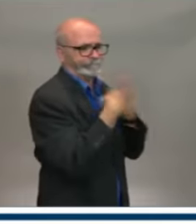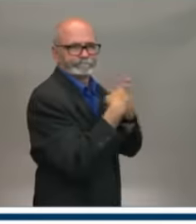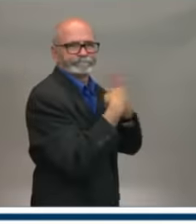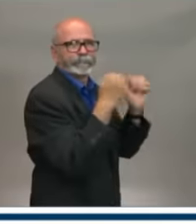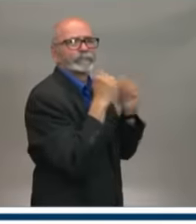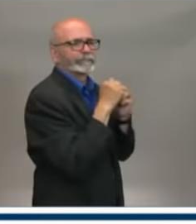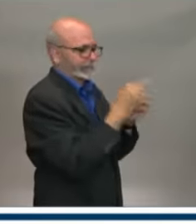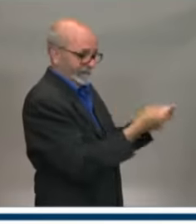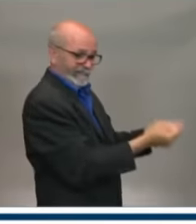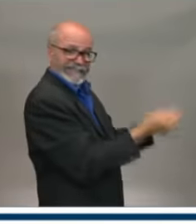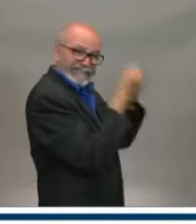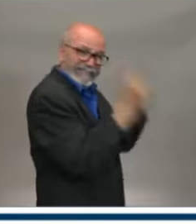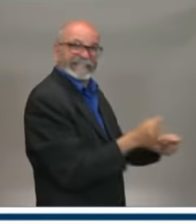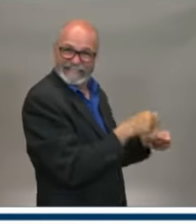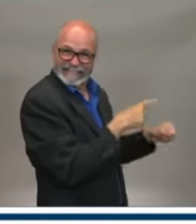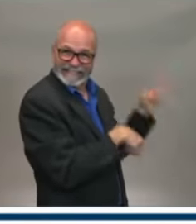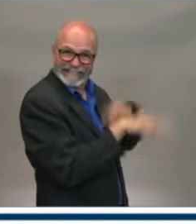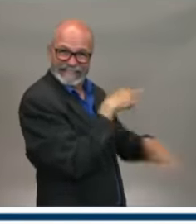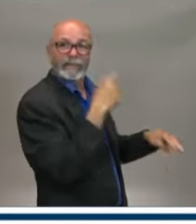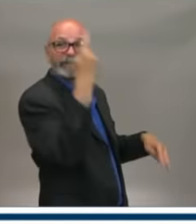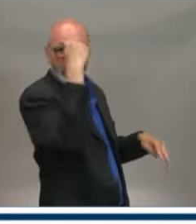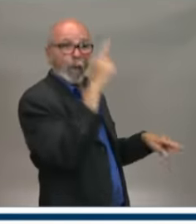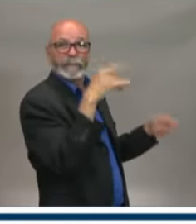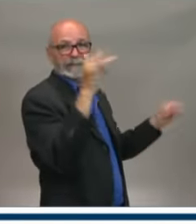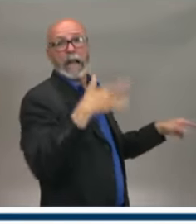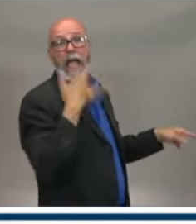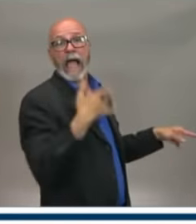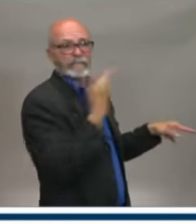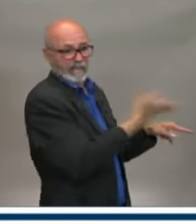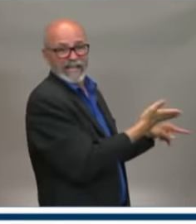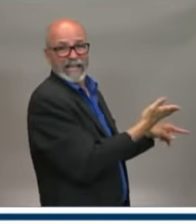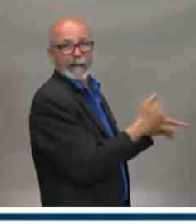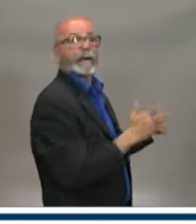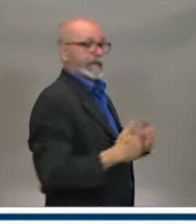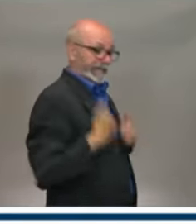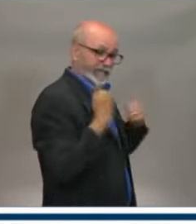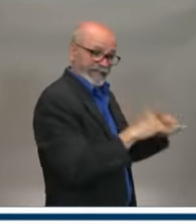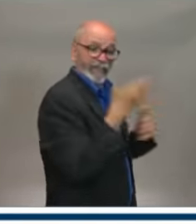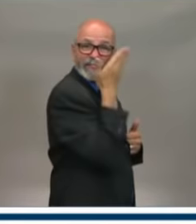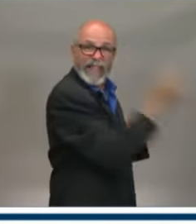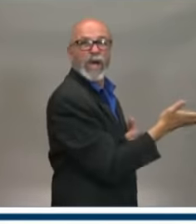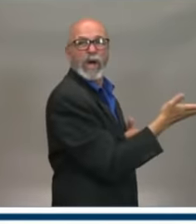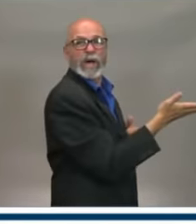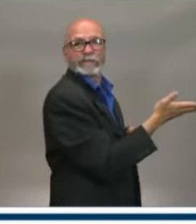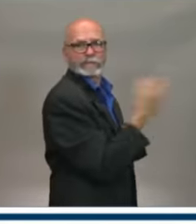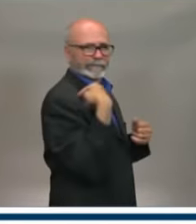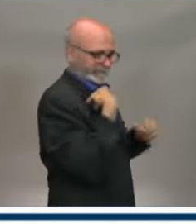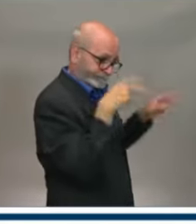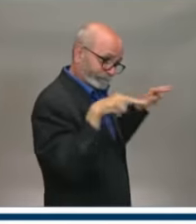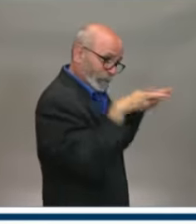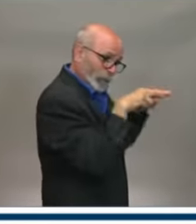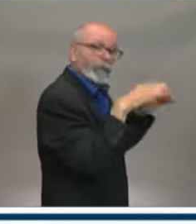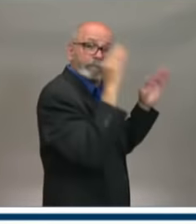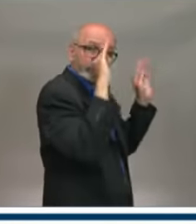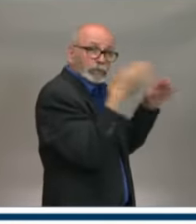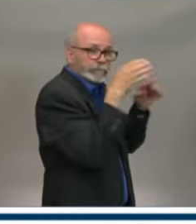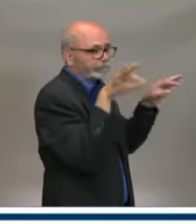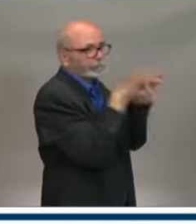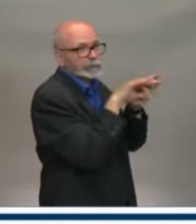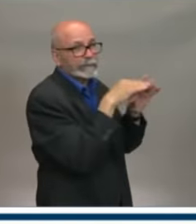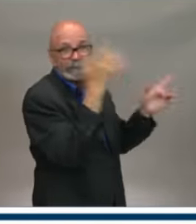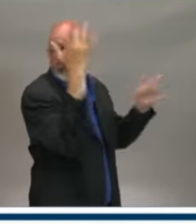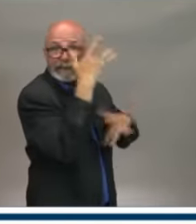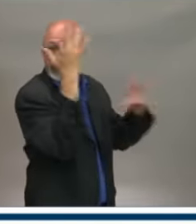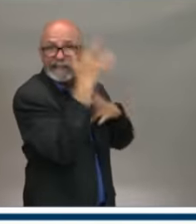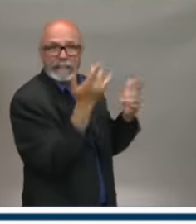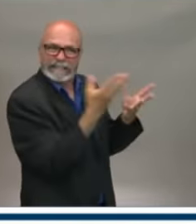those who call Northwood home, who are active, get treated, and those that have been taken out of the home, who are looking to